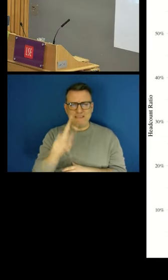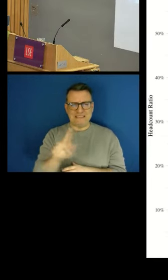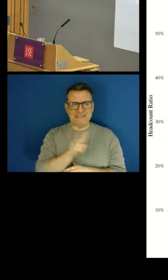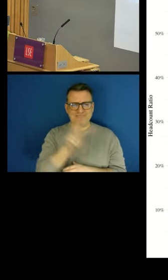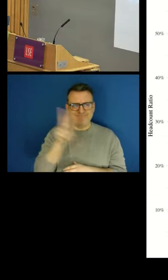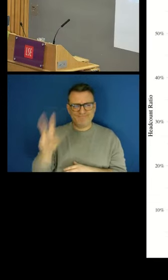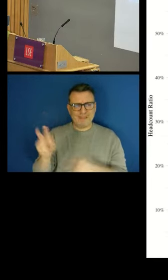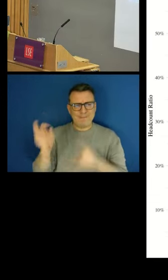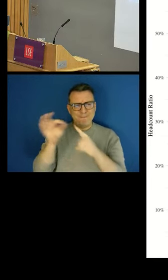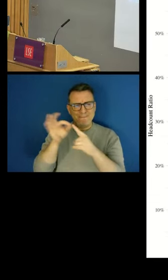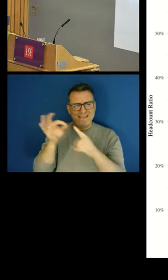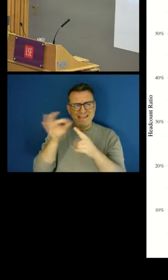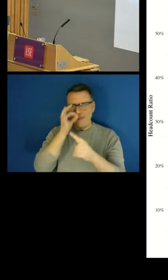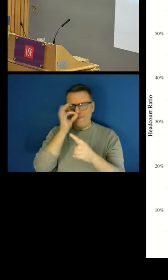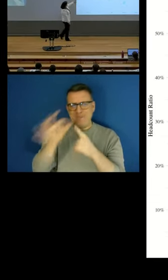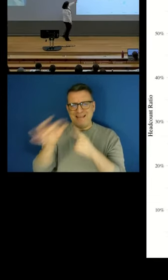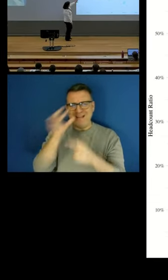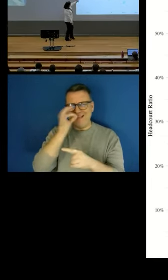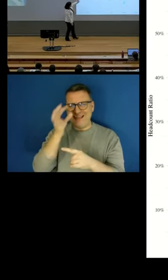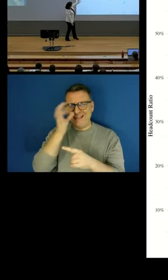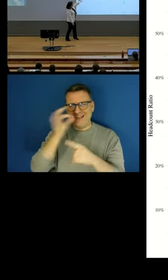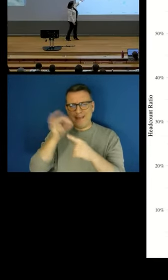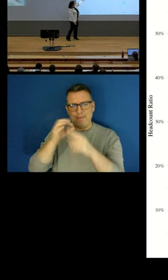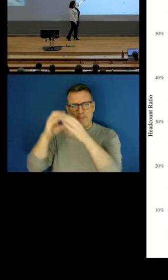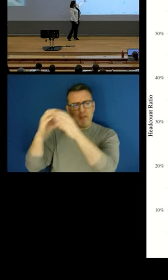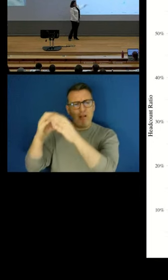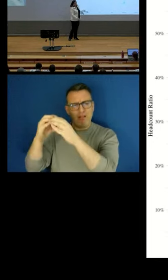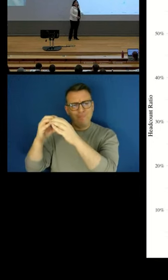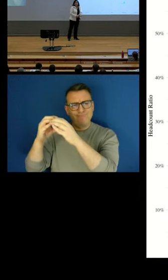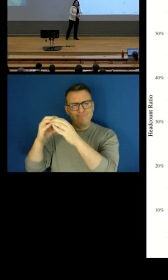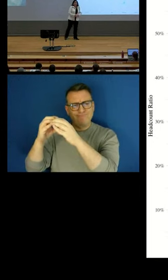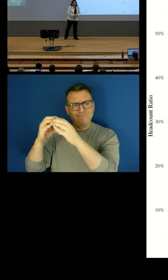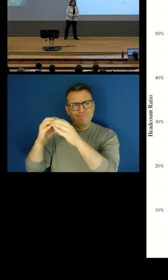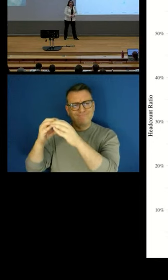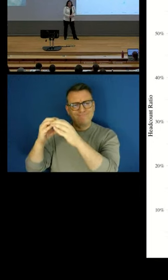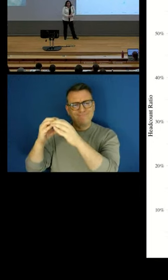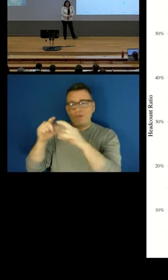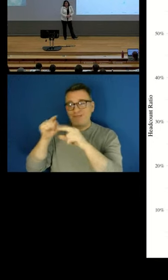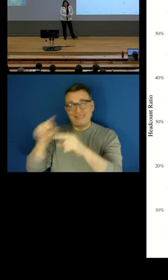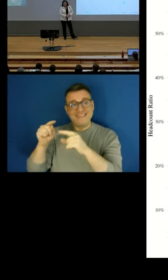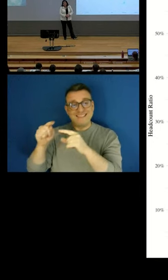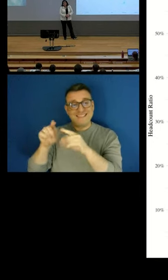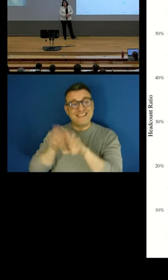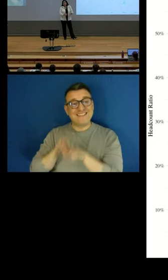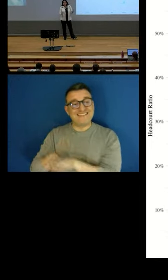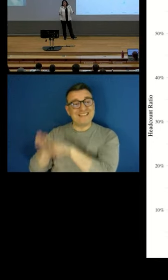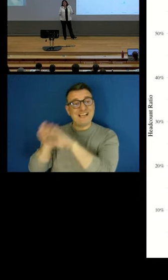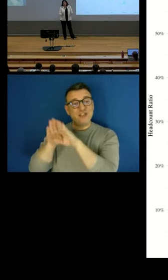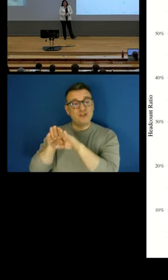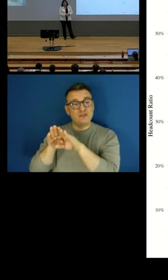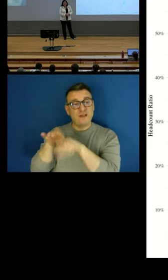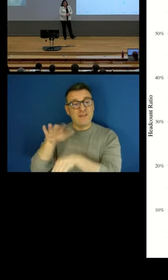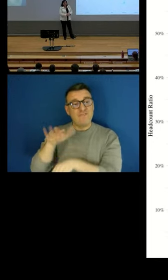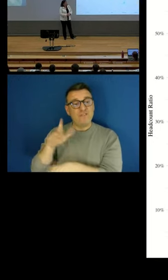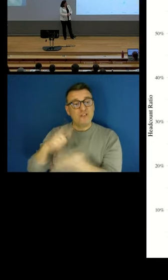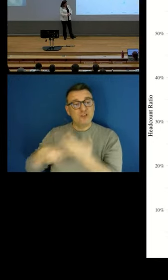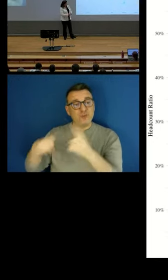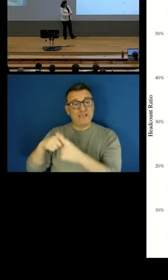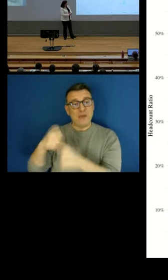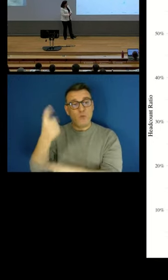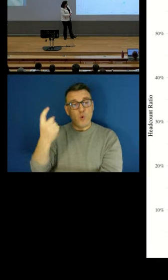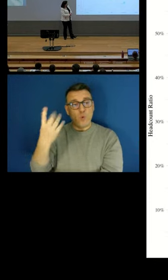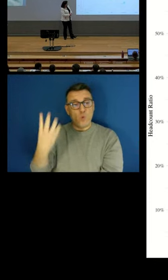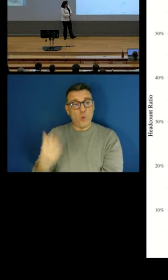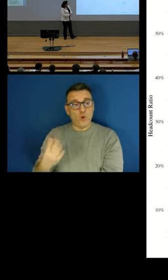is the national average. So overall in the UK, one in four workers has what we would describe as poor